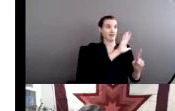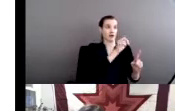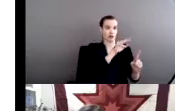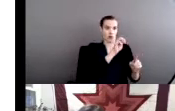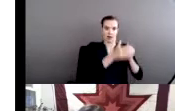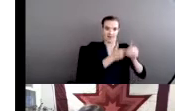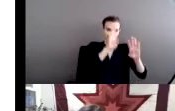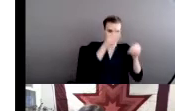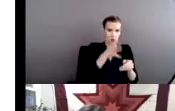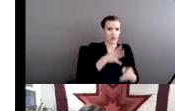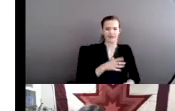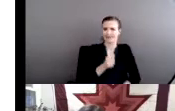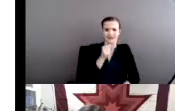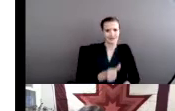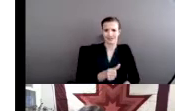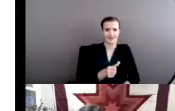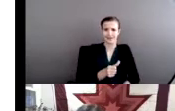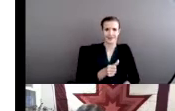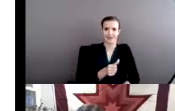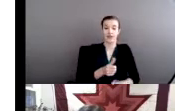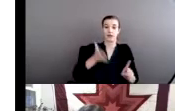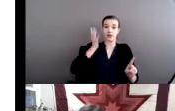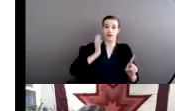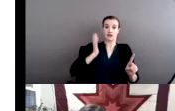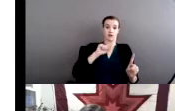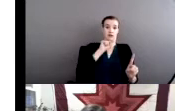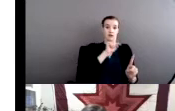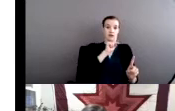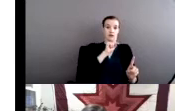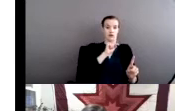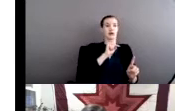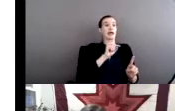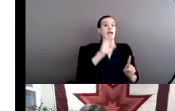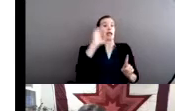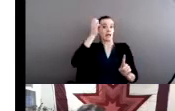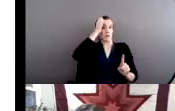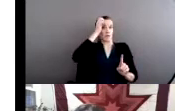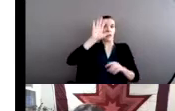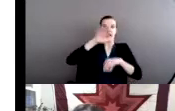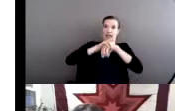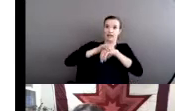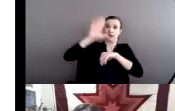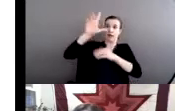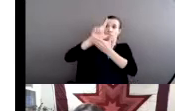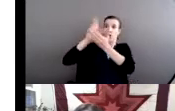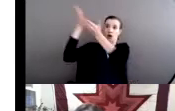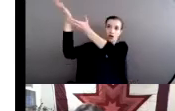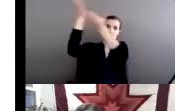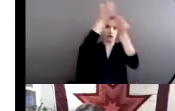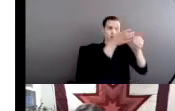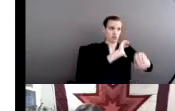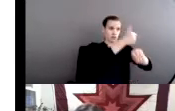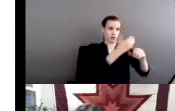in many ways early on, again, laws coming over from England, that women were property of men